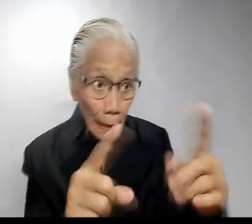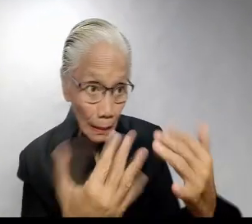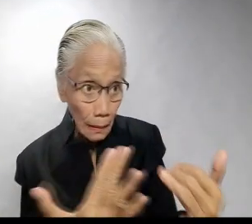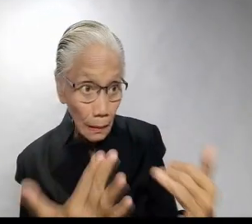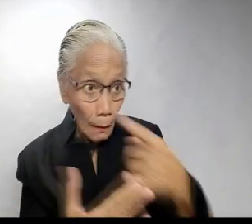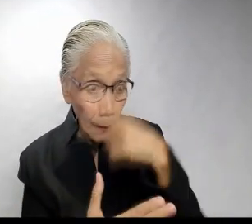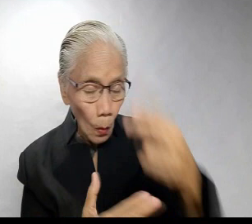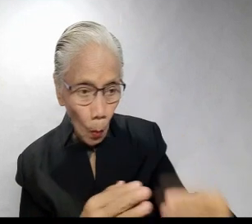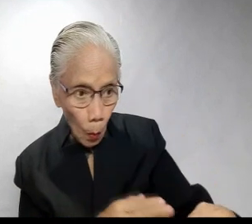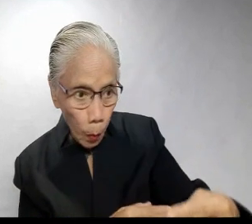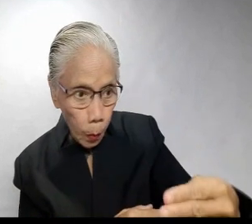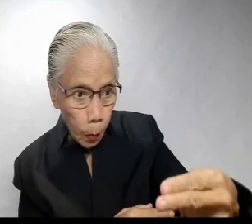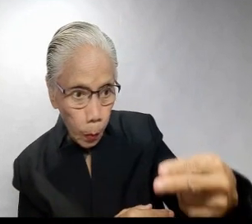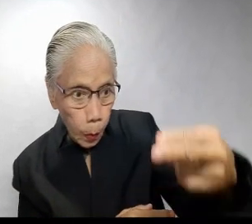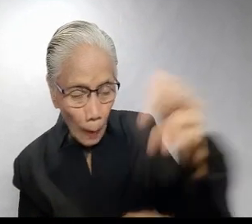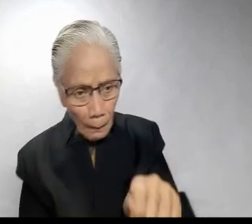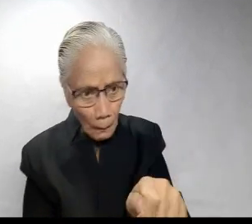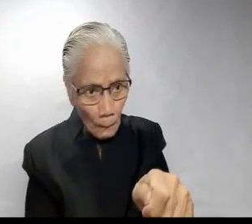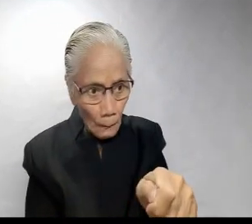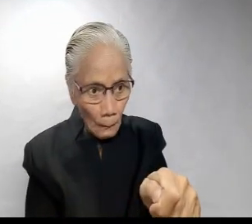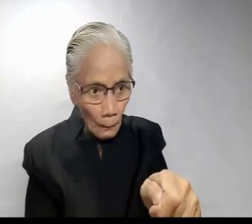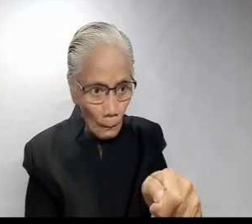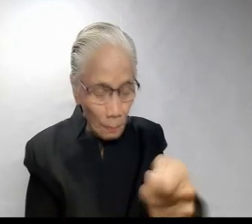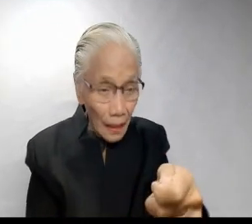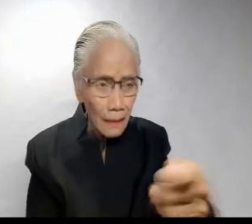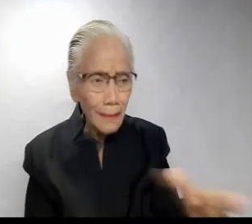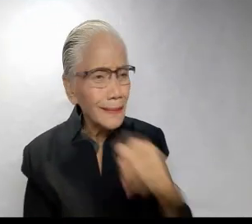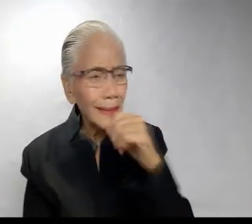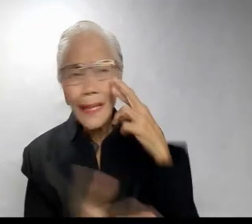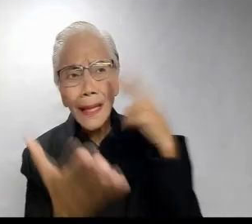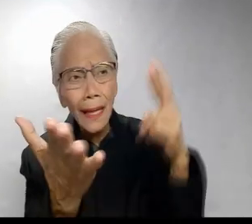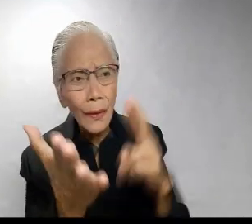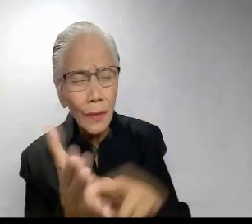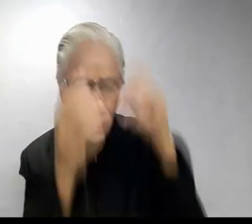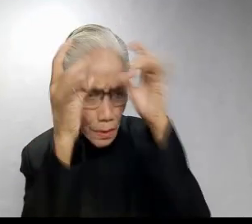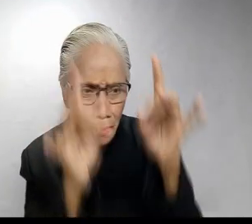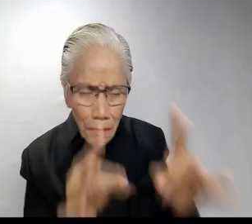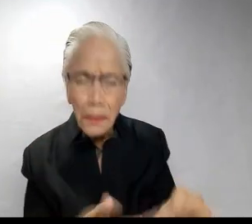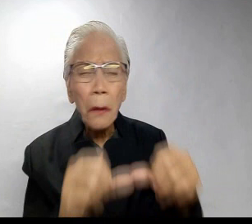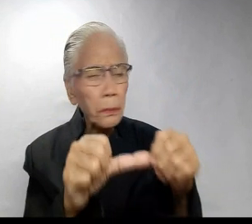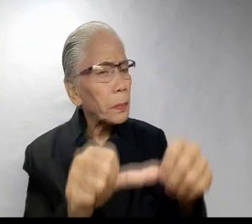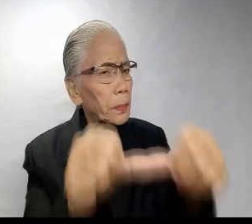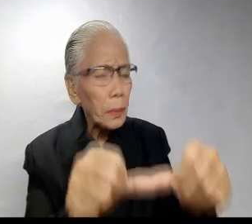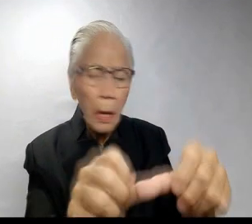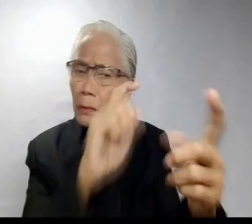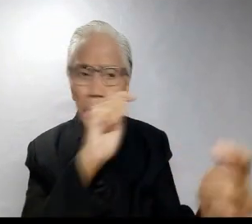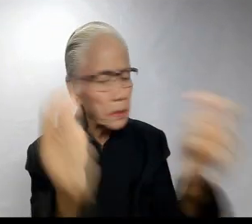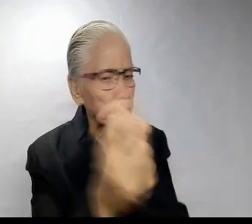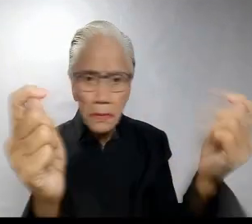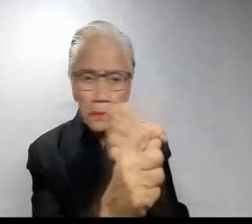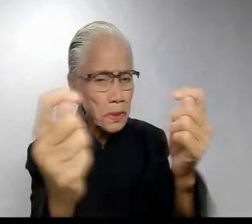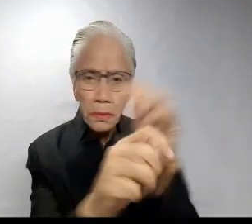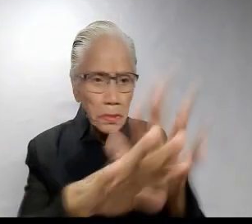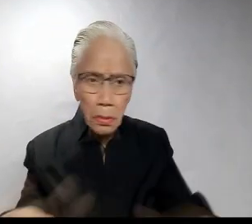But now, because we're raising the temperature slowly, he doesn't recognize the danger he's in. He just keeps going along